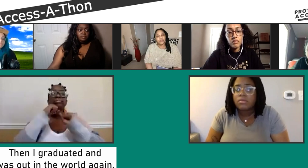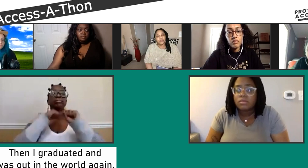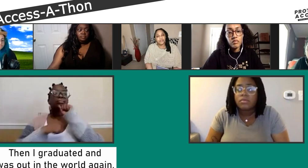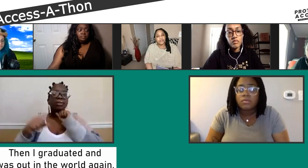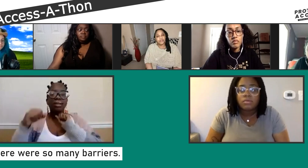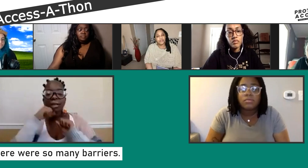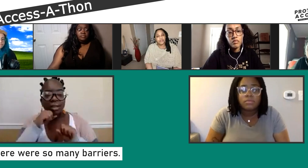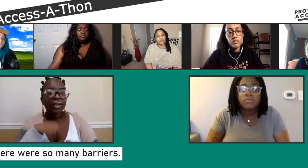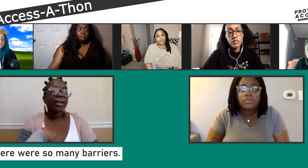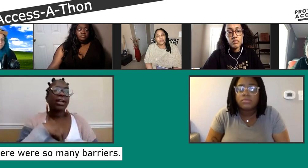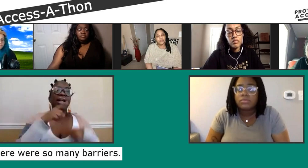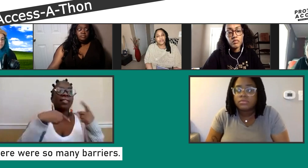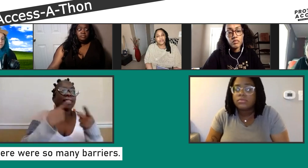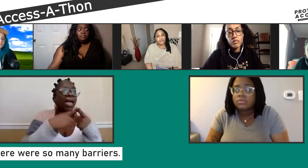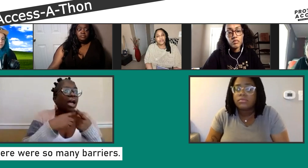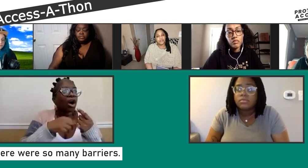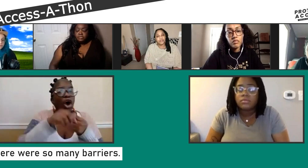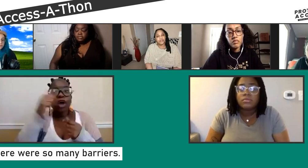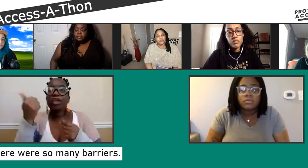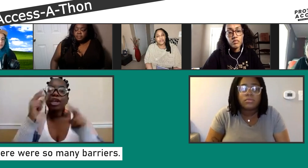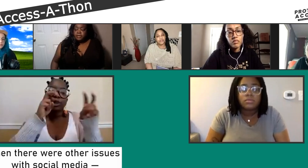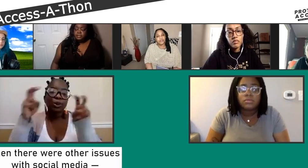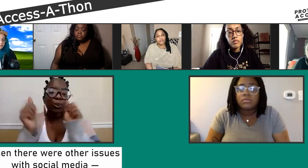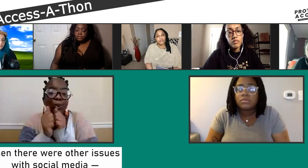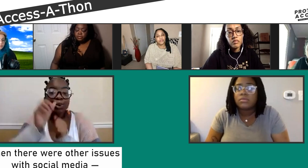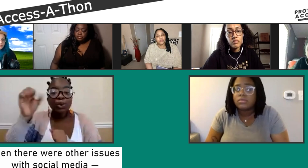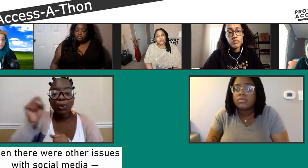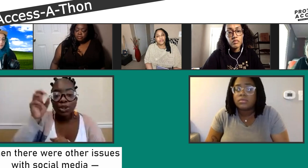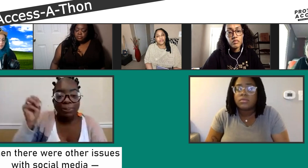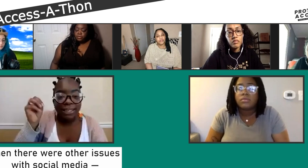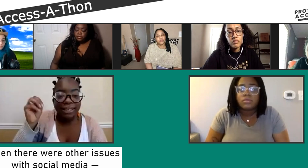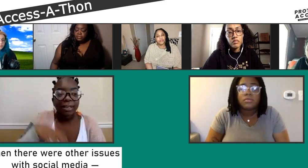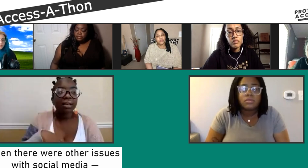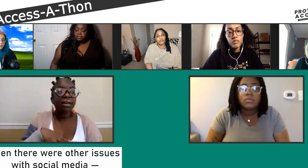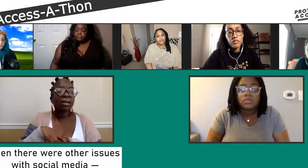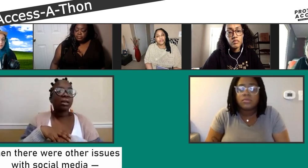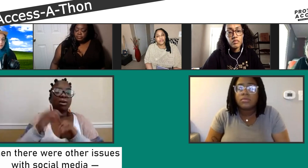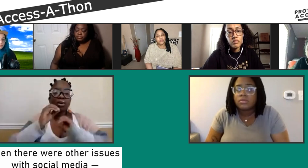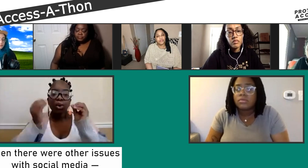one world to the other. I mean, there were roadblocks. There were stumbling blocks, things, hurdles I had to get over.